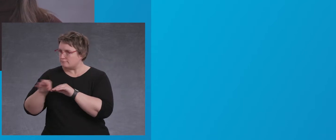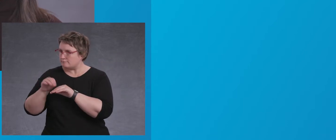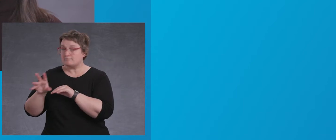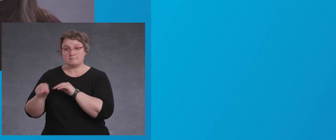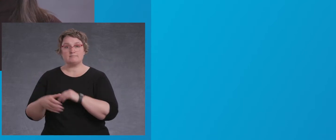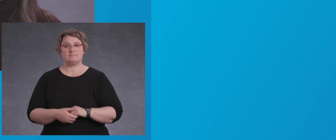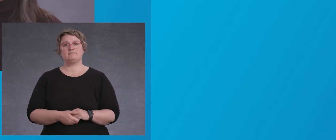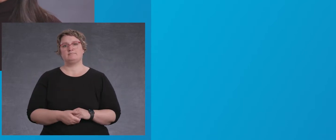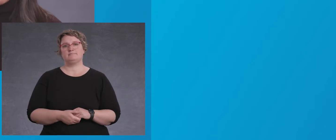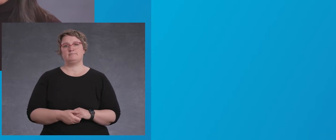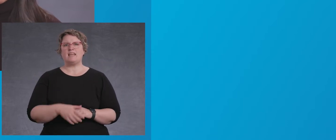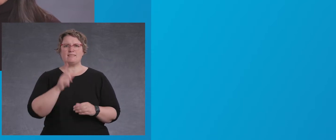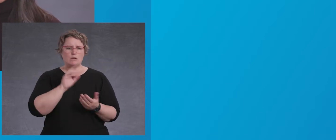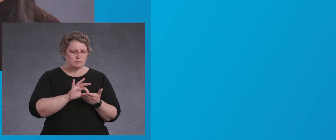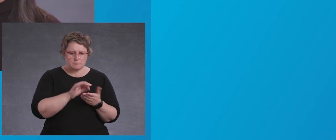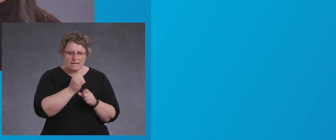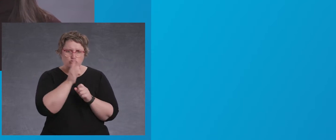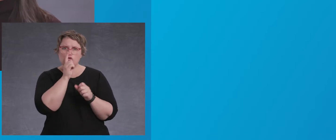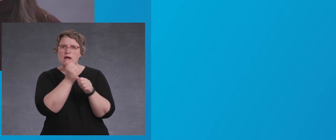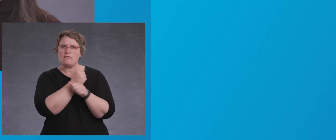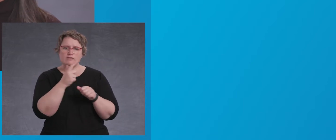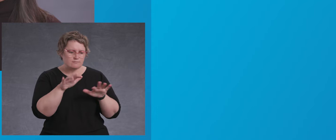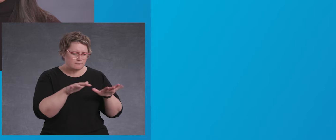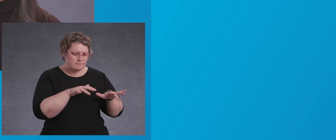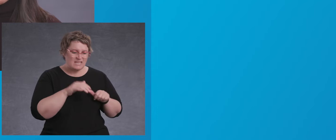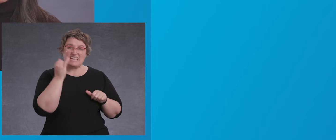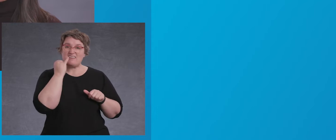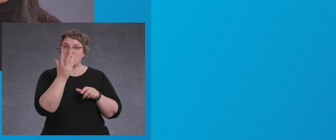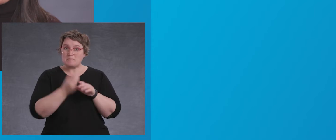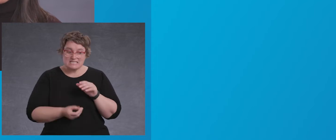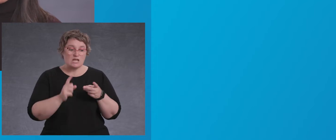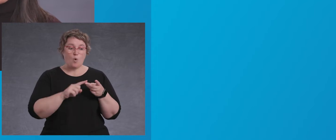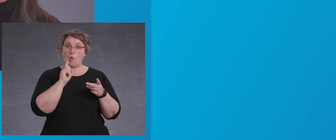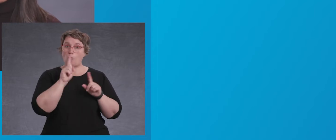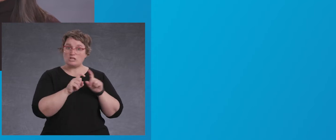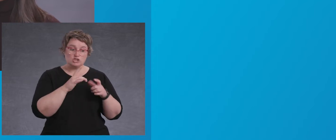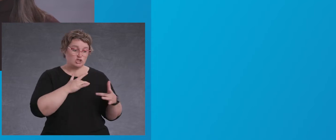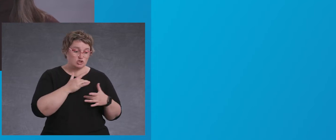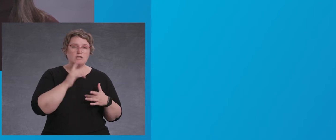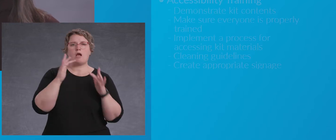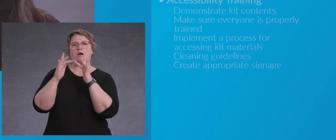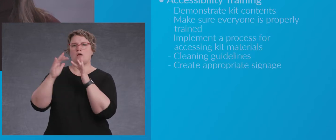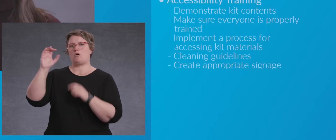Take a regular inventory of the items and contact OHA with questions or concerns.